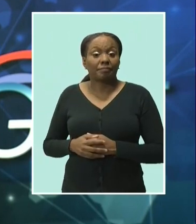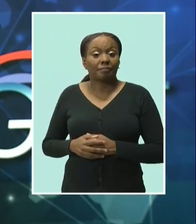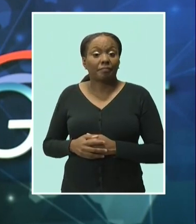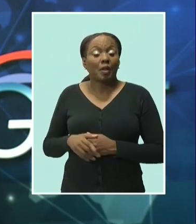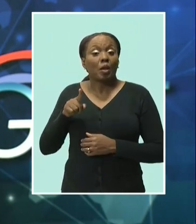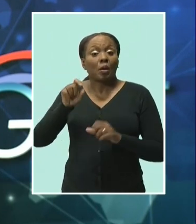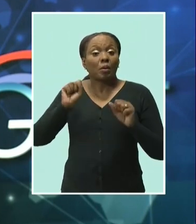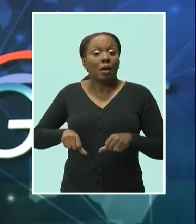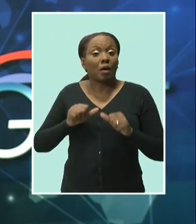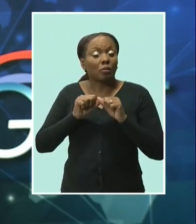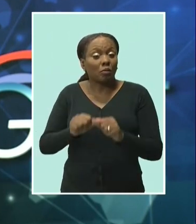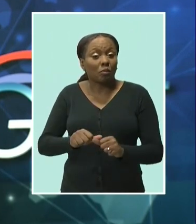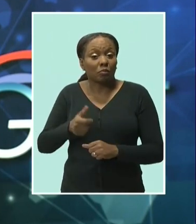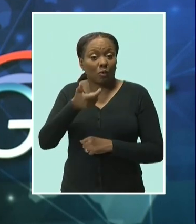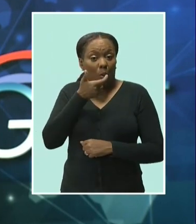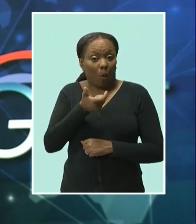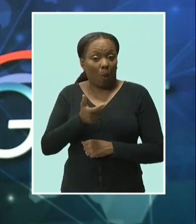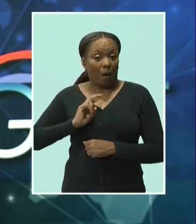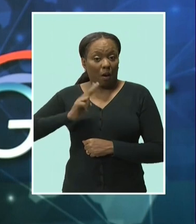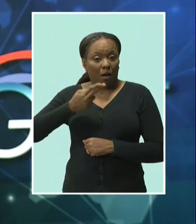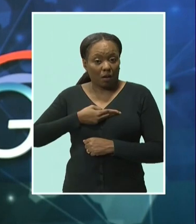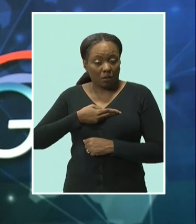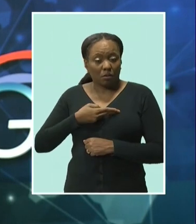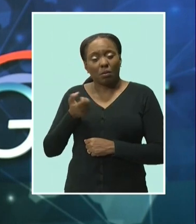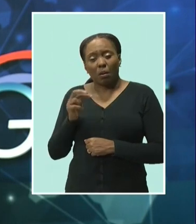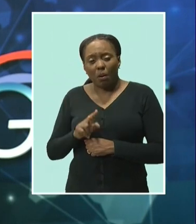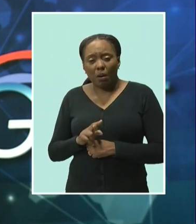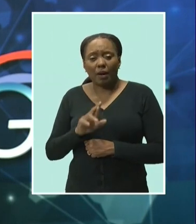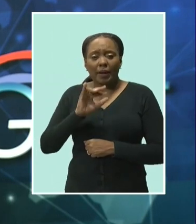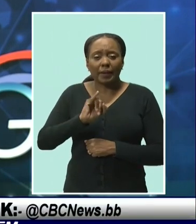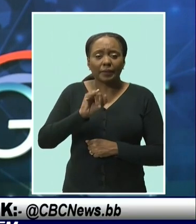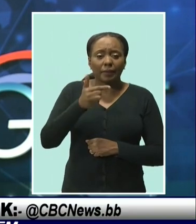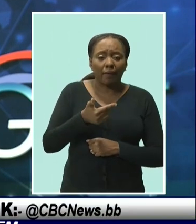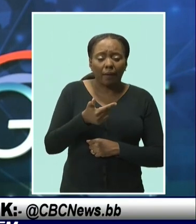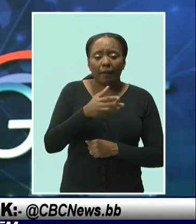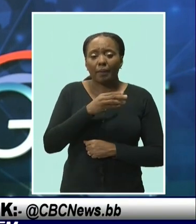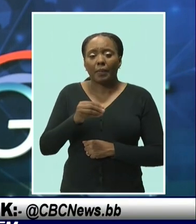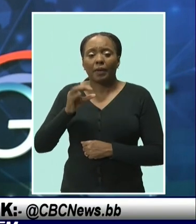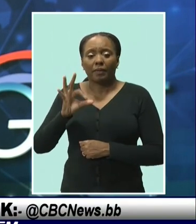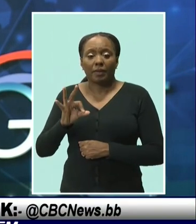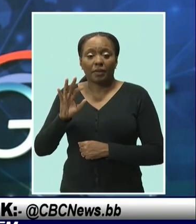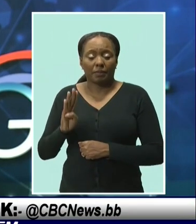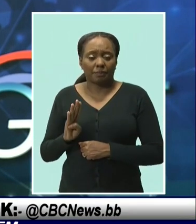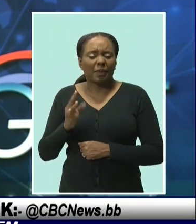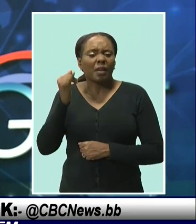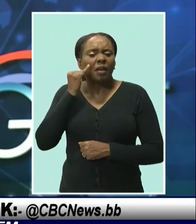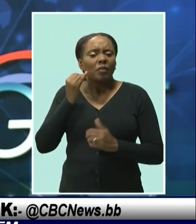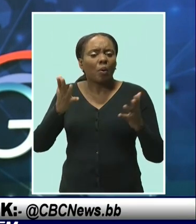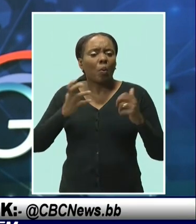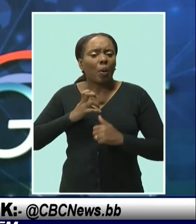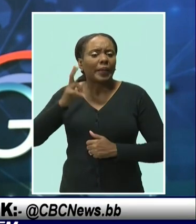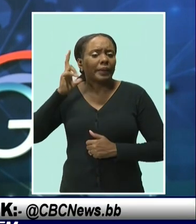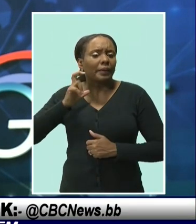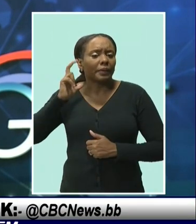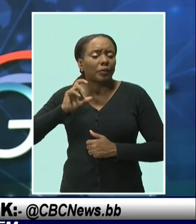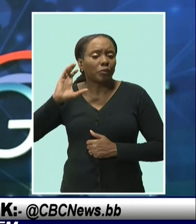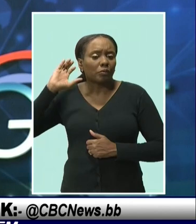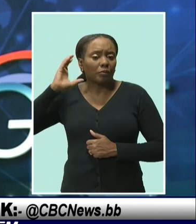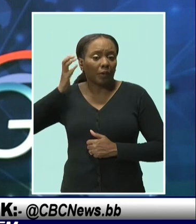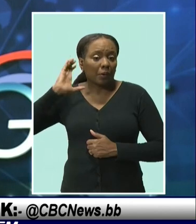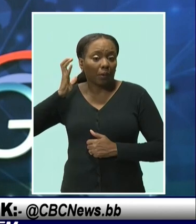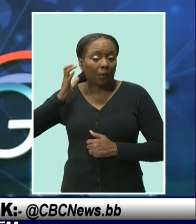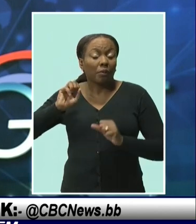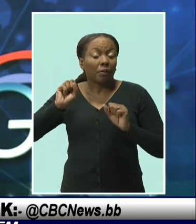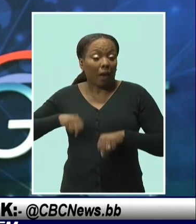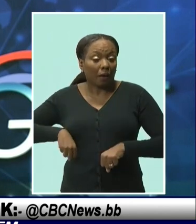Remember, you can continue to follow us here on TVA. You can also get more news on our social media platforms on Instagram at CBC News Barbados